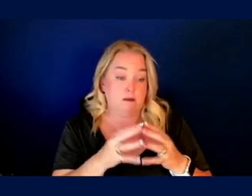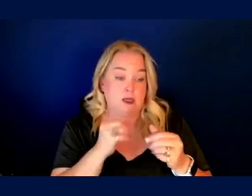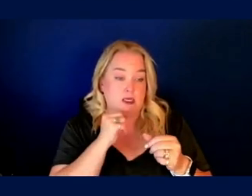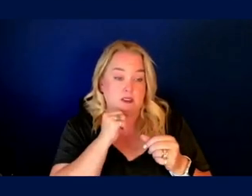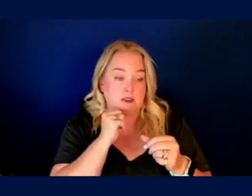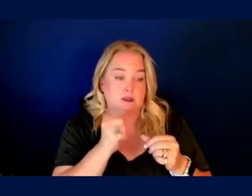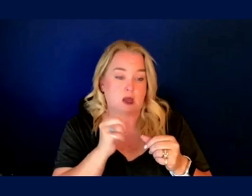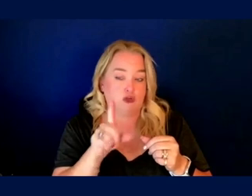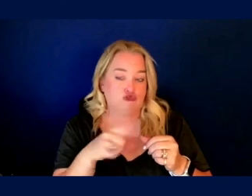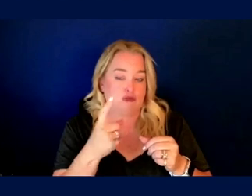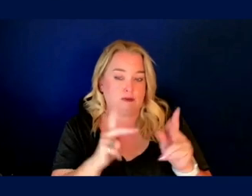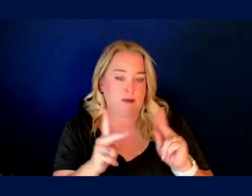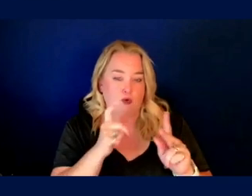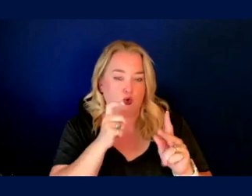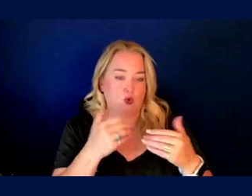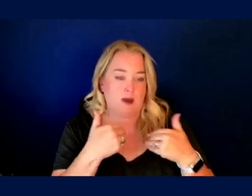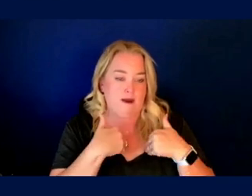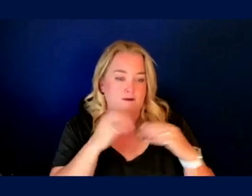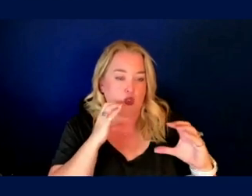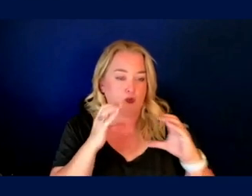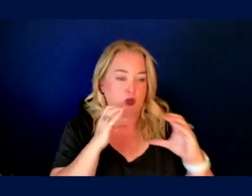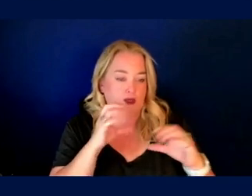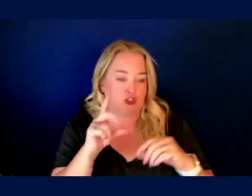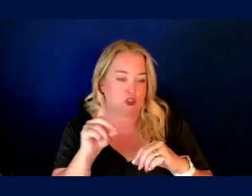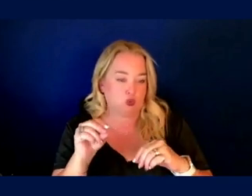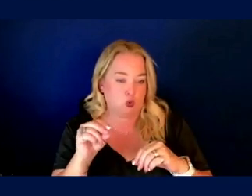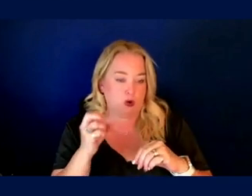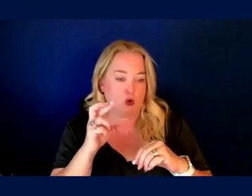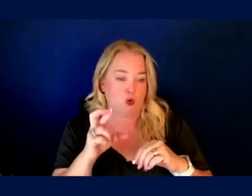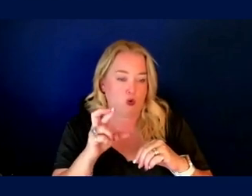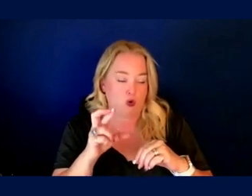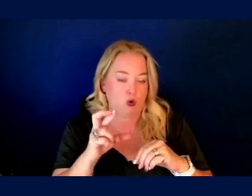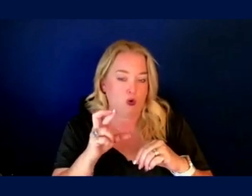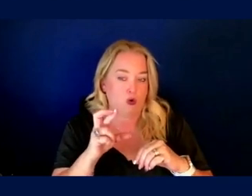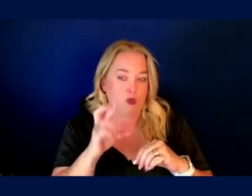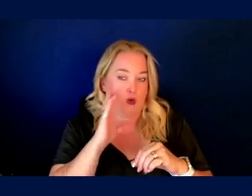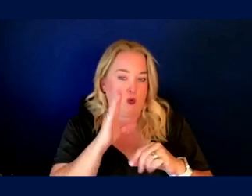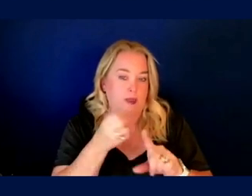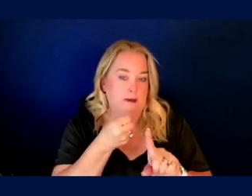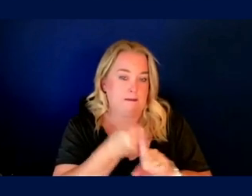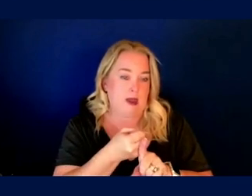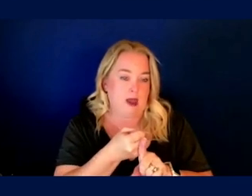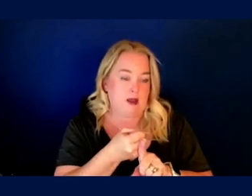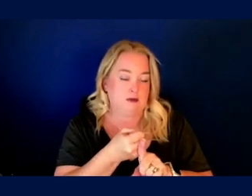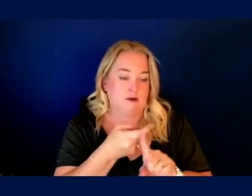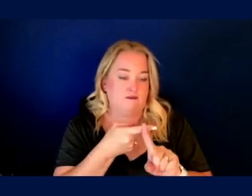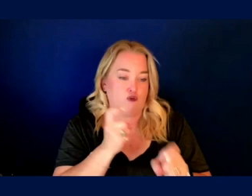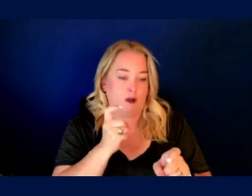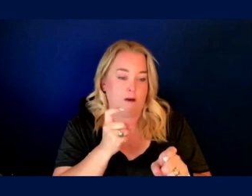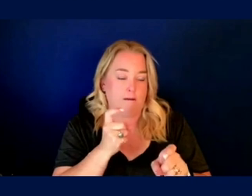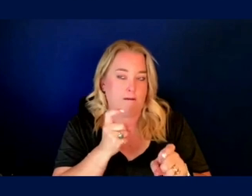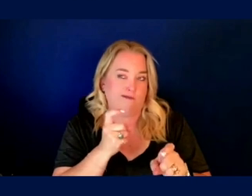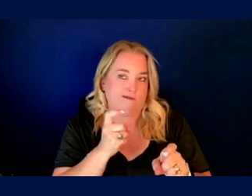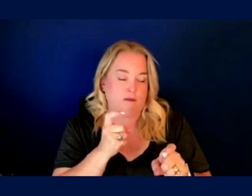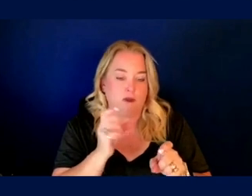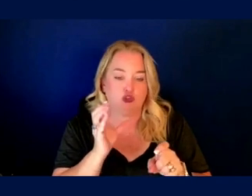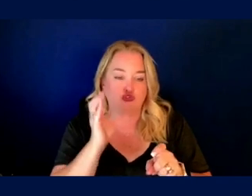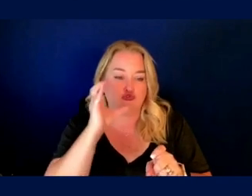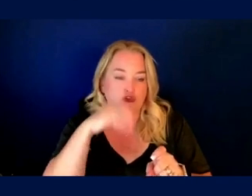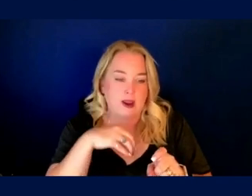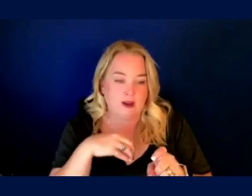uh, people who may have a communication disorder or deficit that would be impacted by strange relative